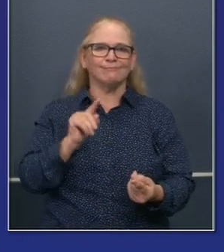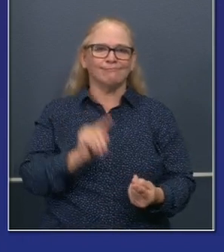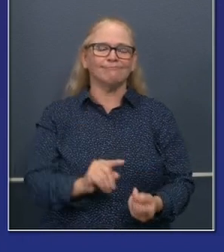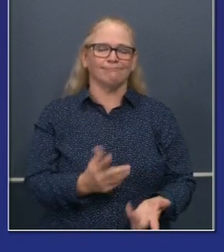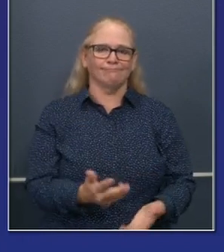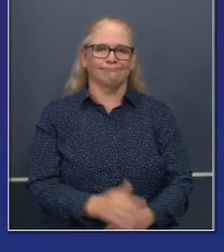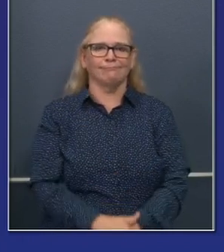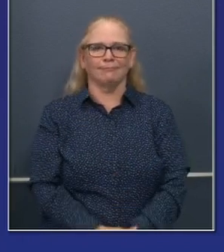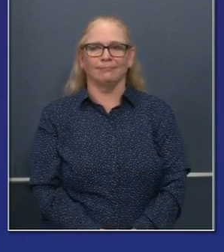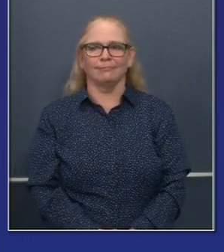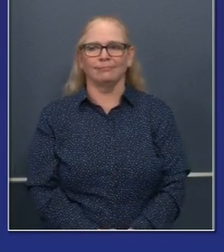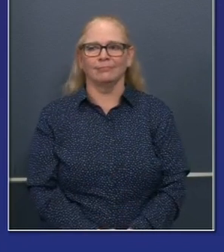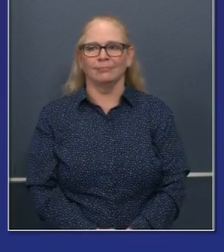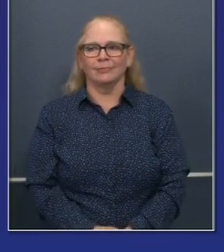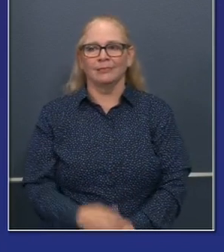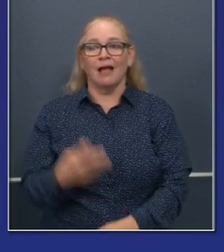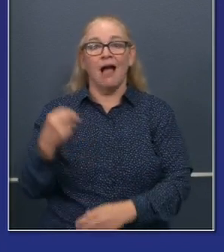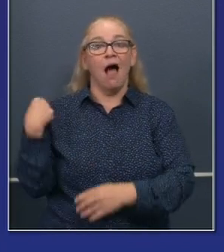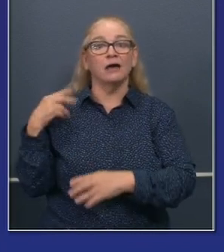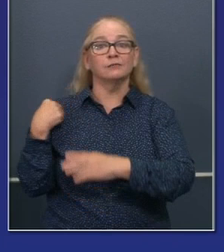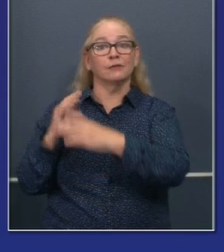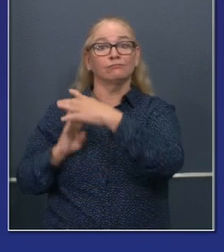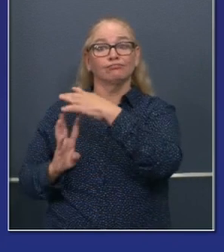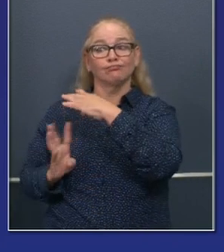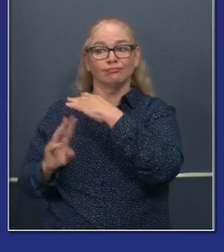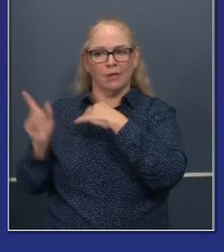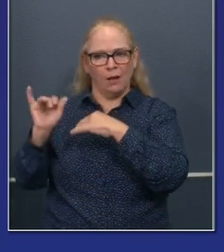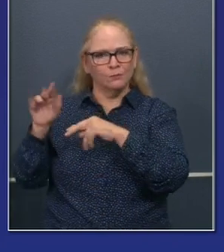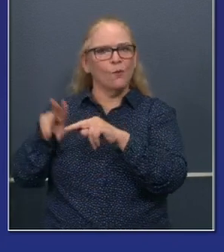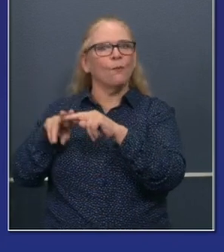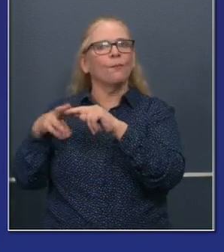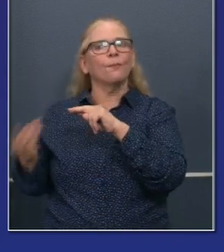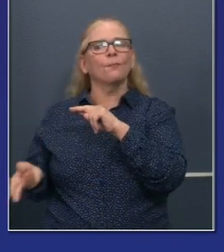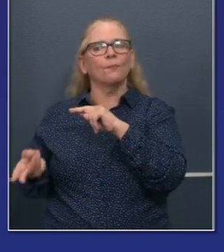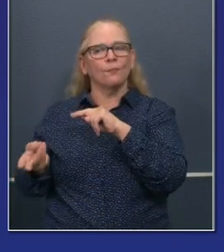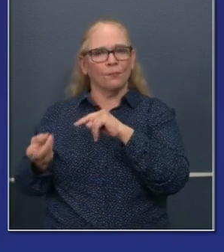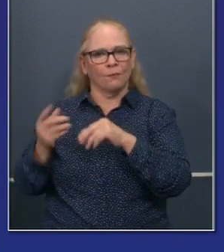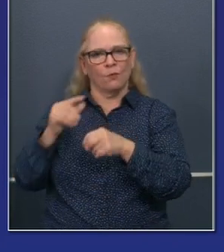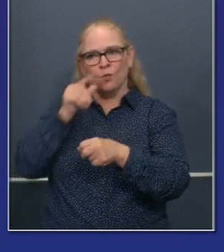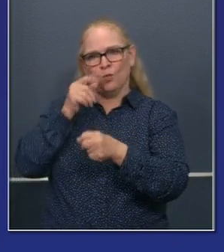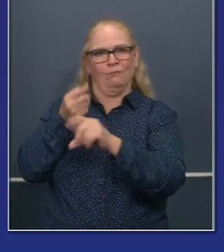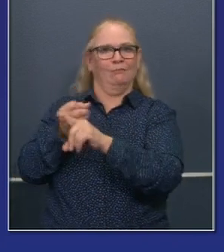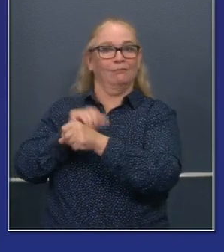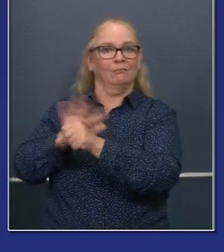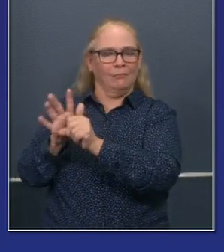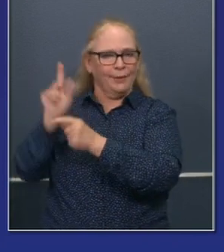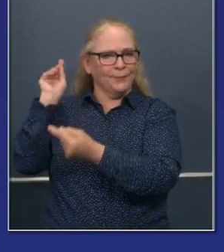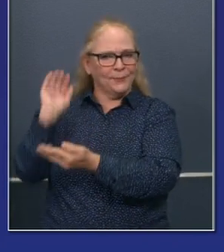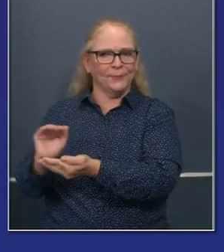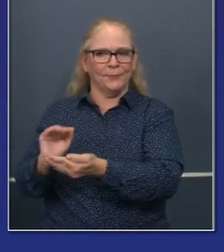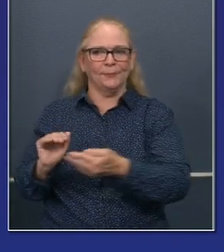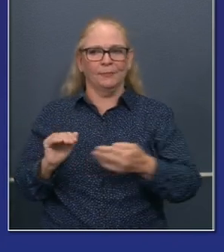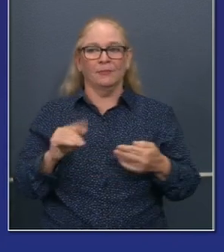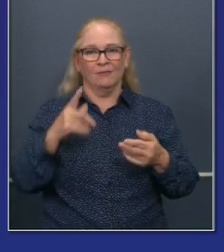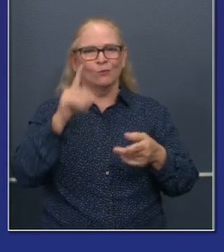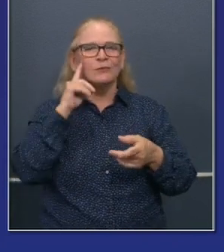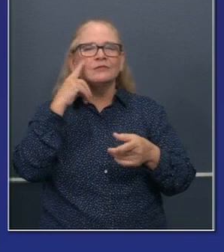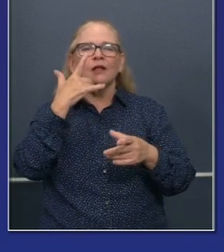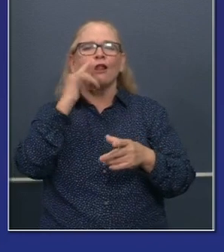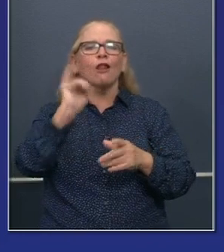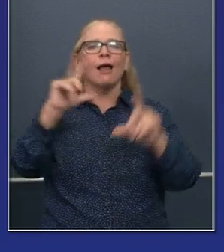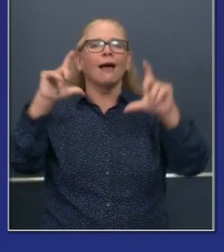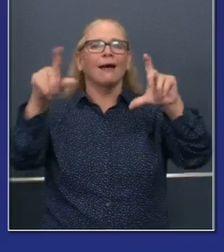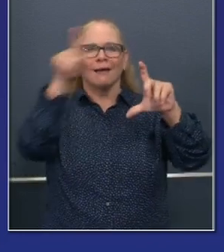hospitalizations as a consequence. Again, looking total capacity, that pie chart, good care capacity, ICU